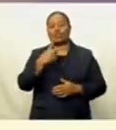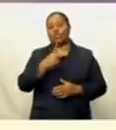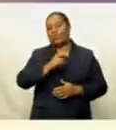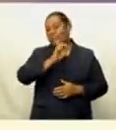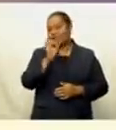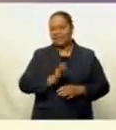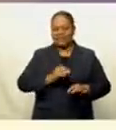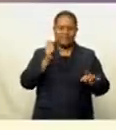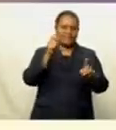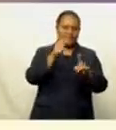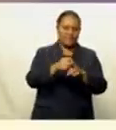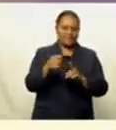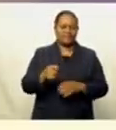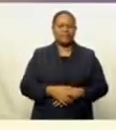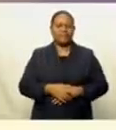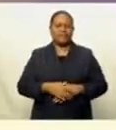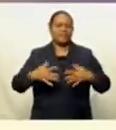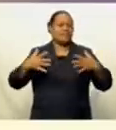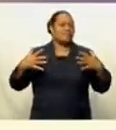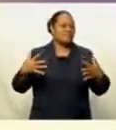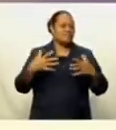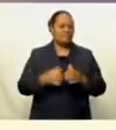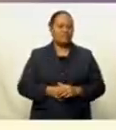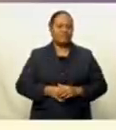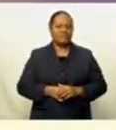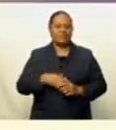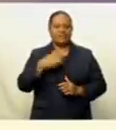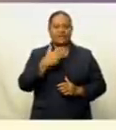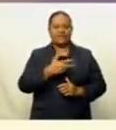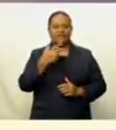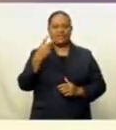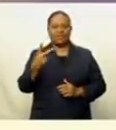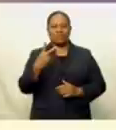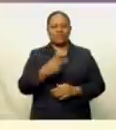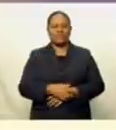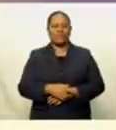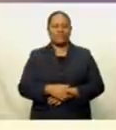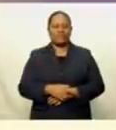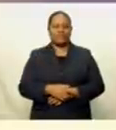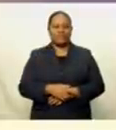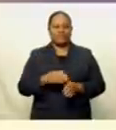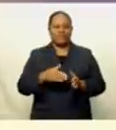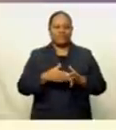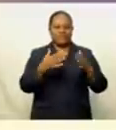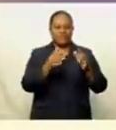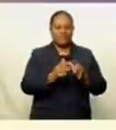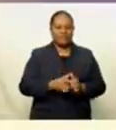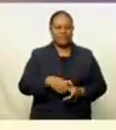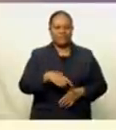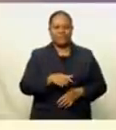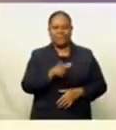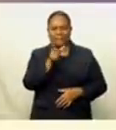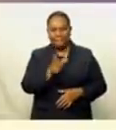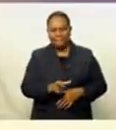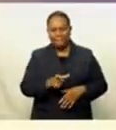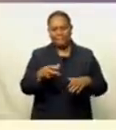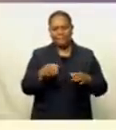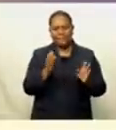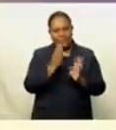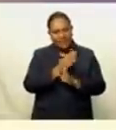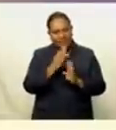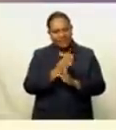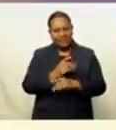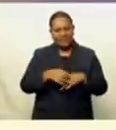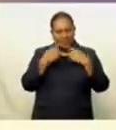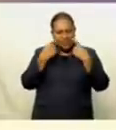target and posting its largest annual gain since 1992. The core personal consumption expenditure price index, which